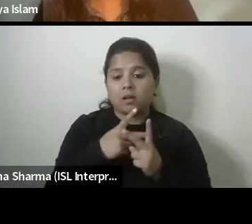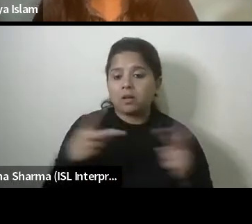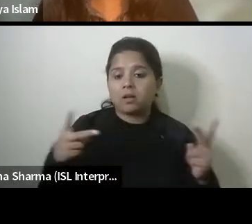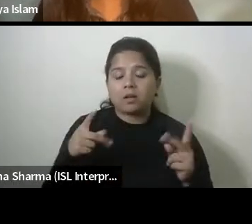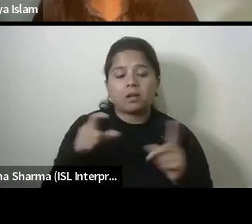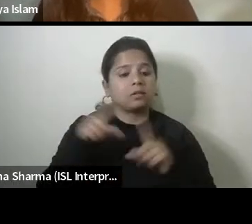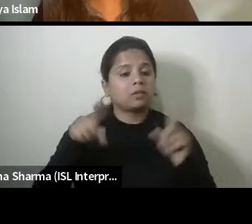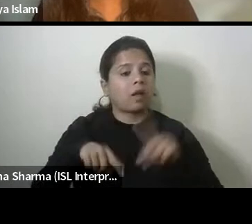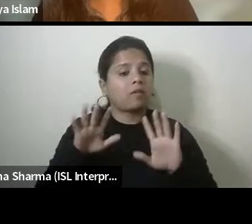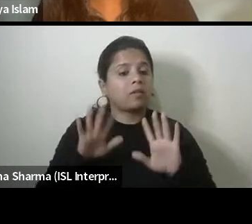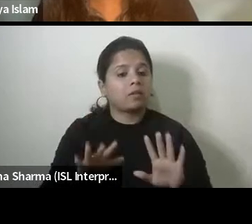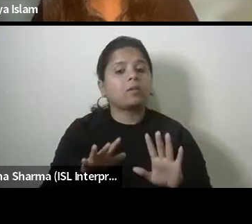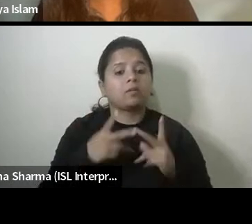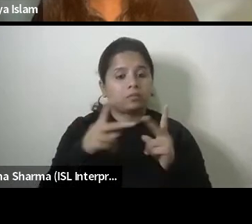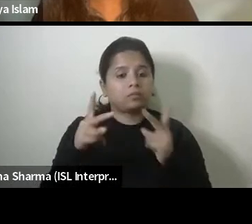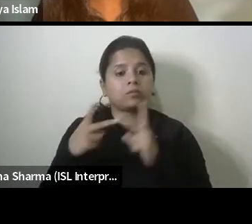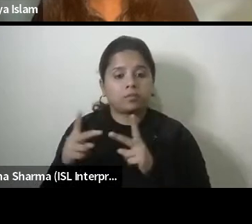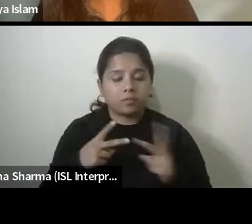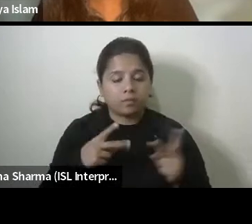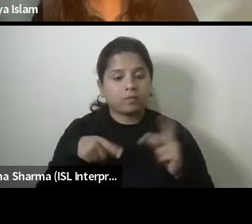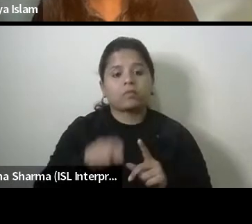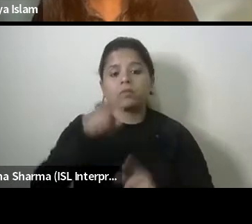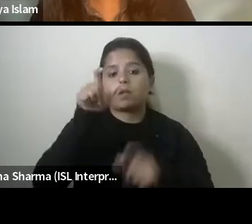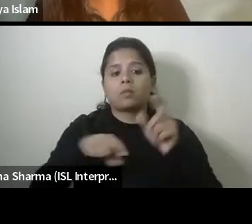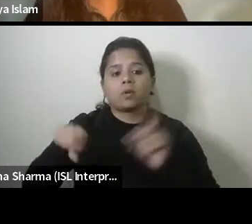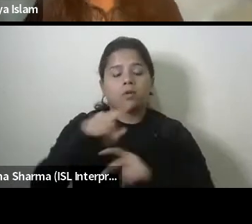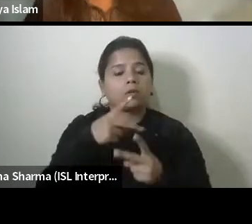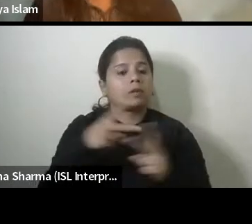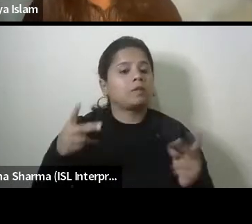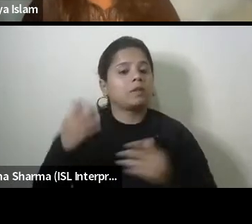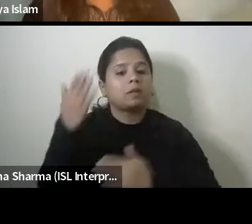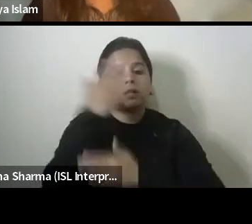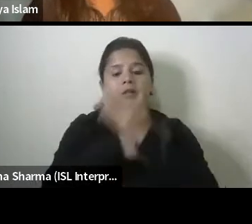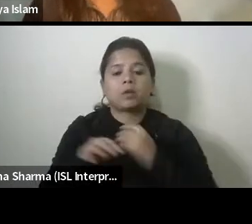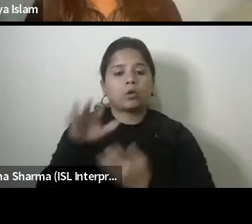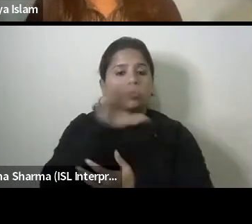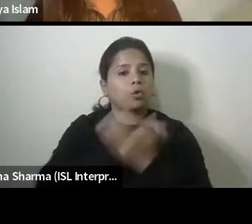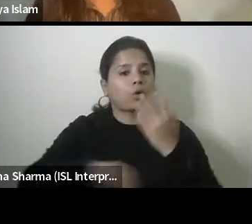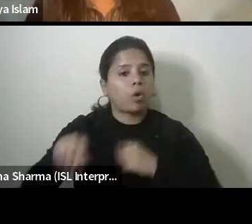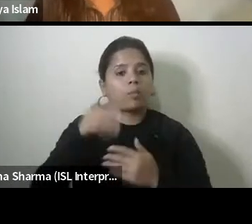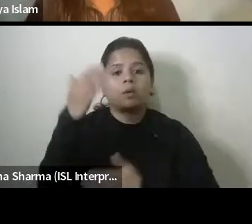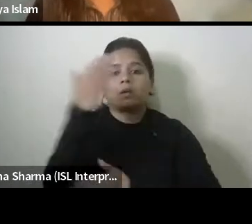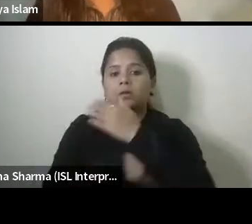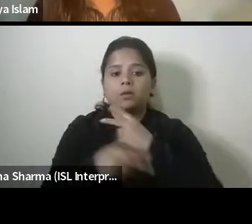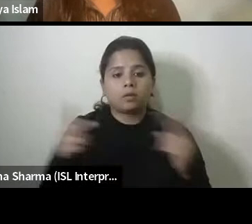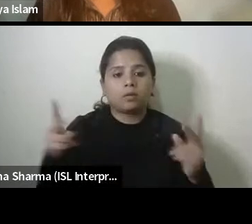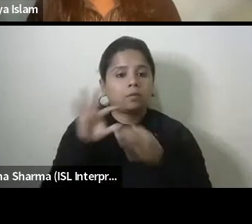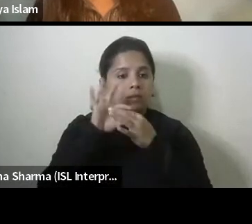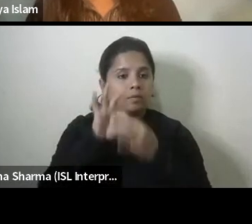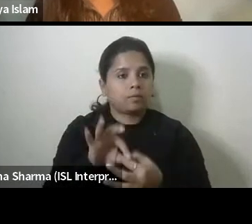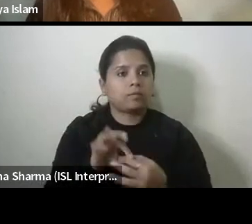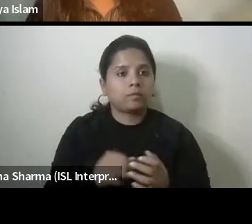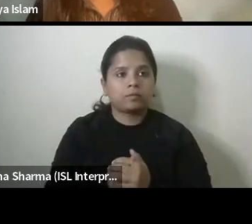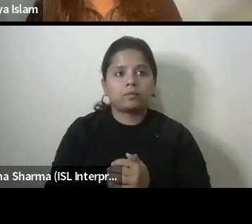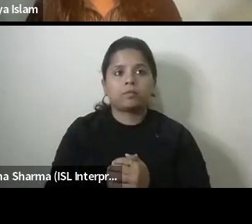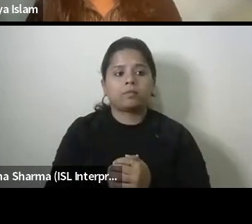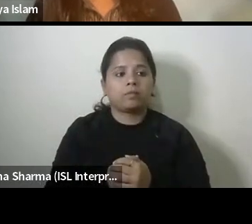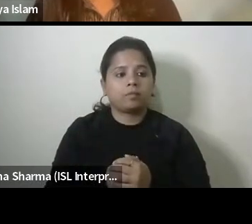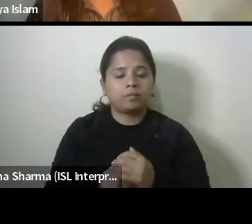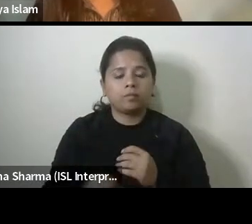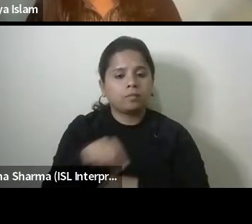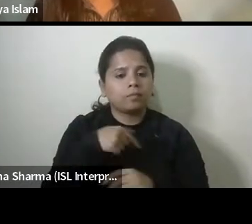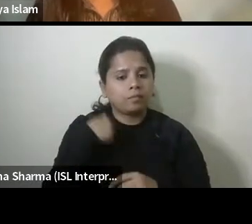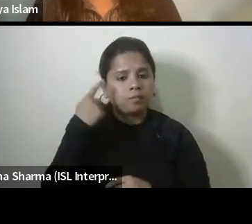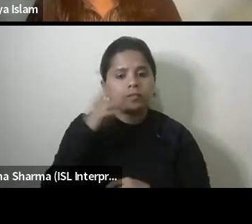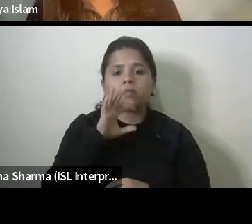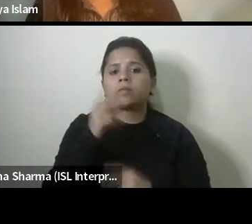diversity and then there are persons with multiple disability combination disability associated conditions so how do we really